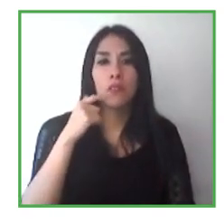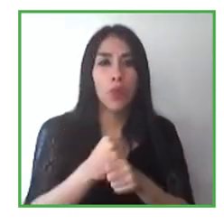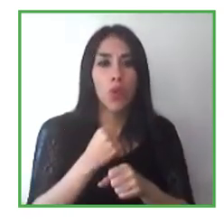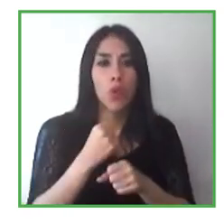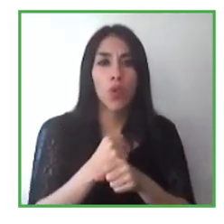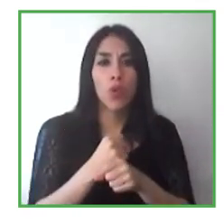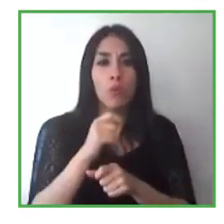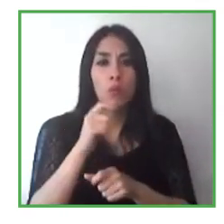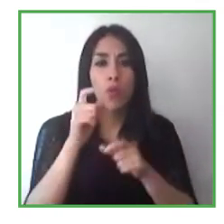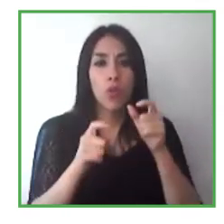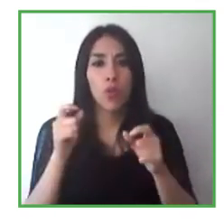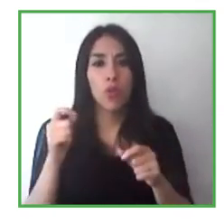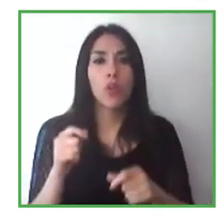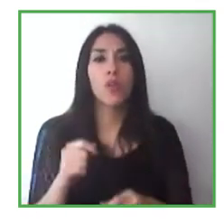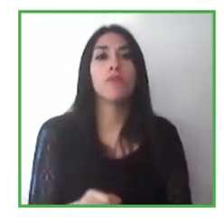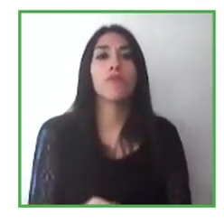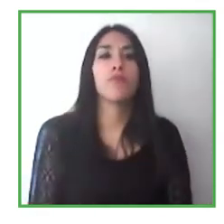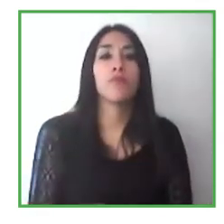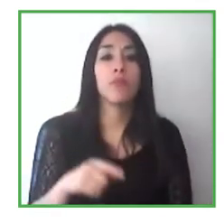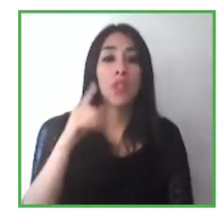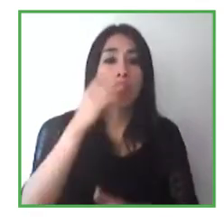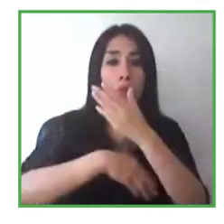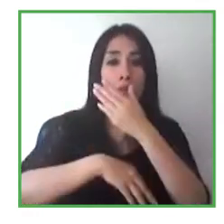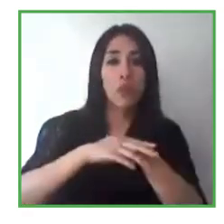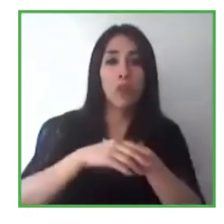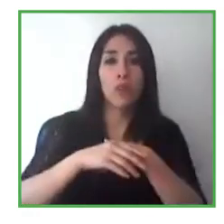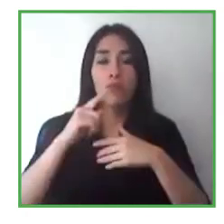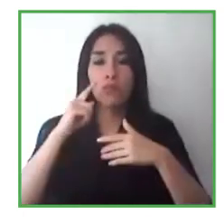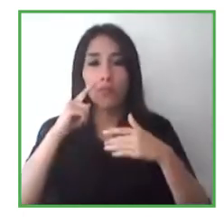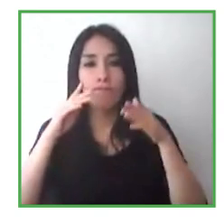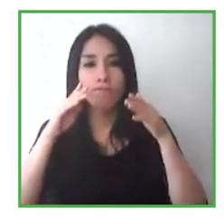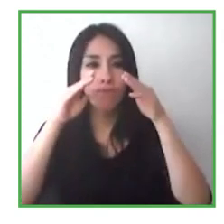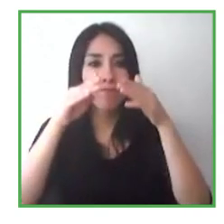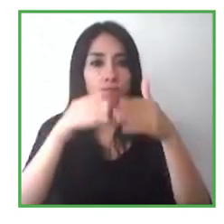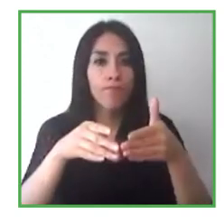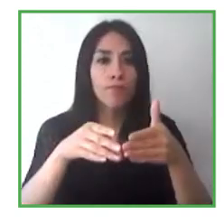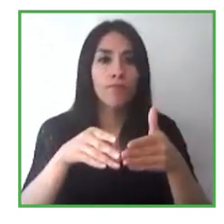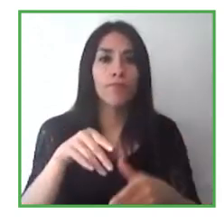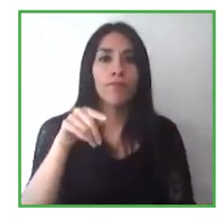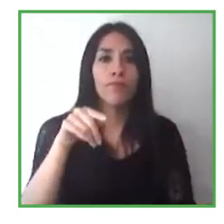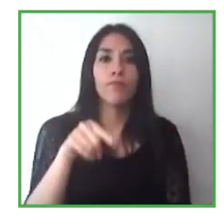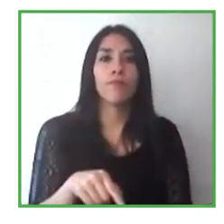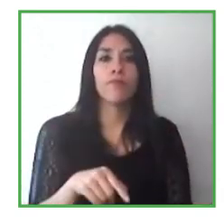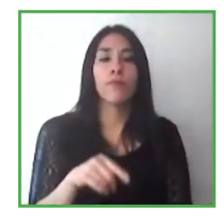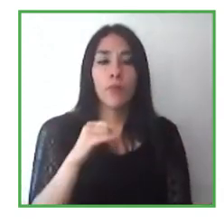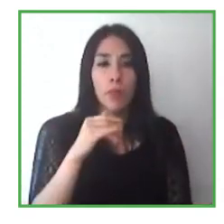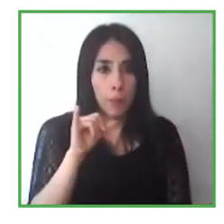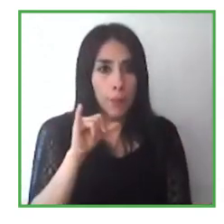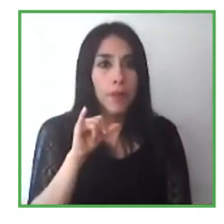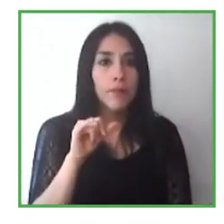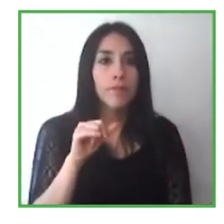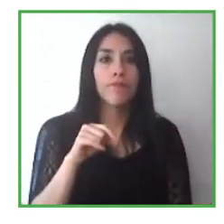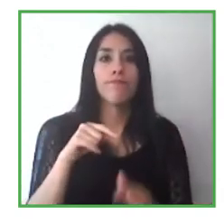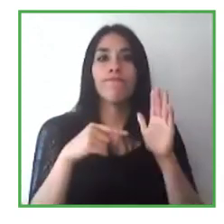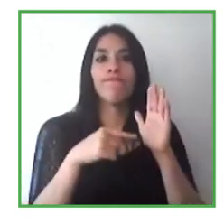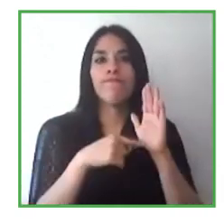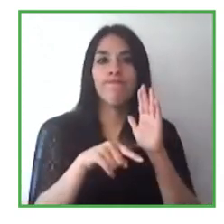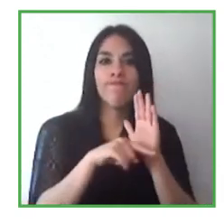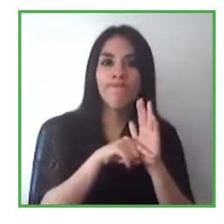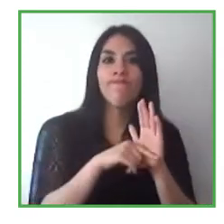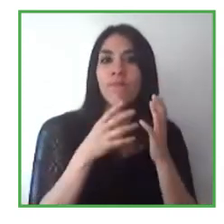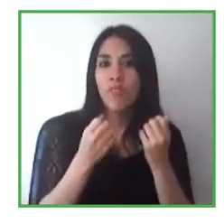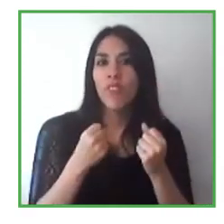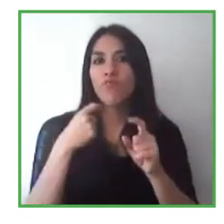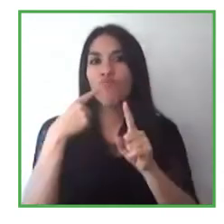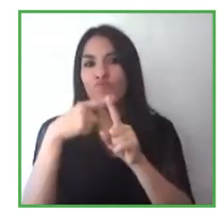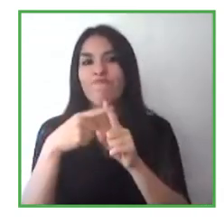And there are some negative and some positive consequences, in fact, due to the home working. First